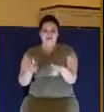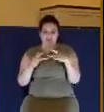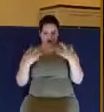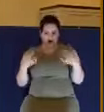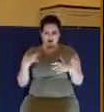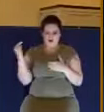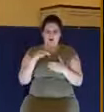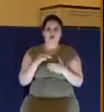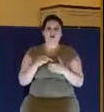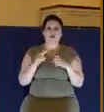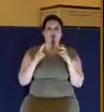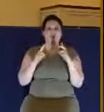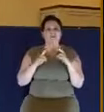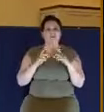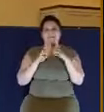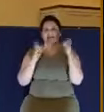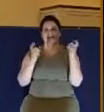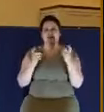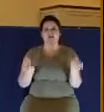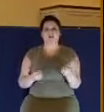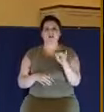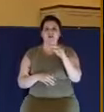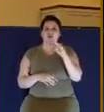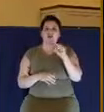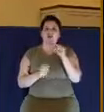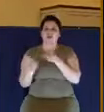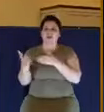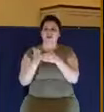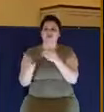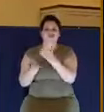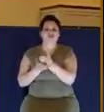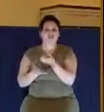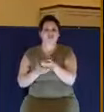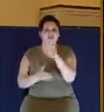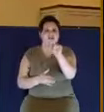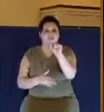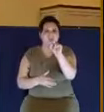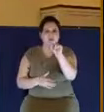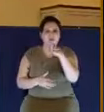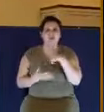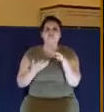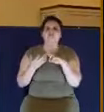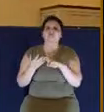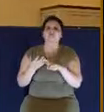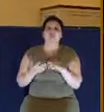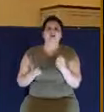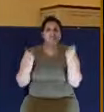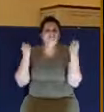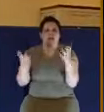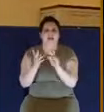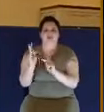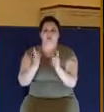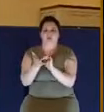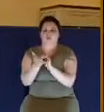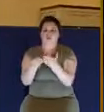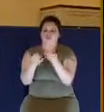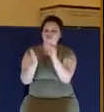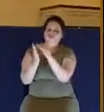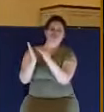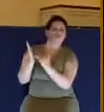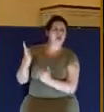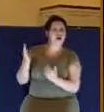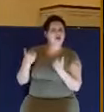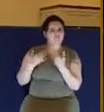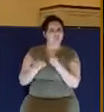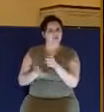is not against rich people. There are many people in the Bible that were rich. Some of the best Christians I know are wealthy Christians. And thank God,